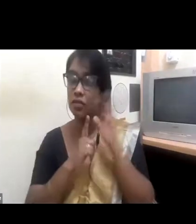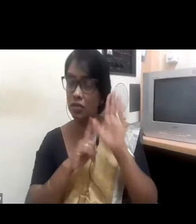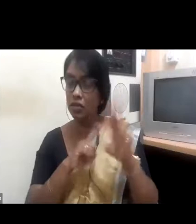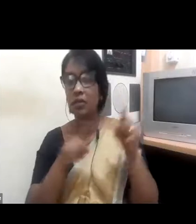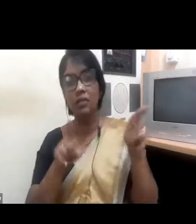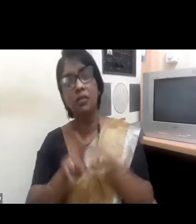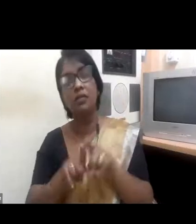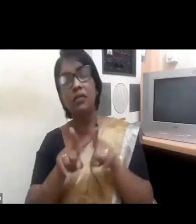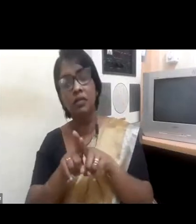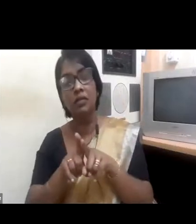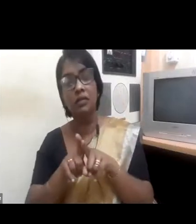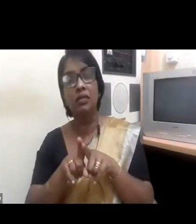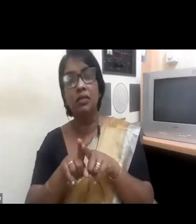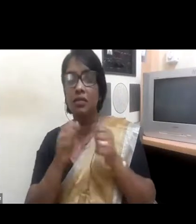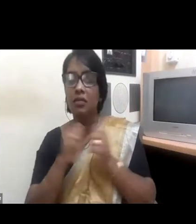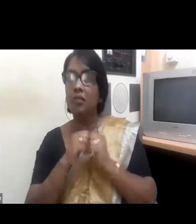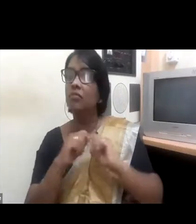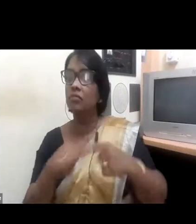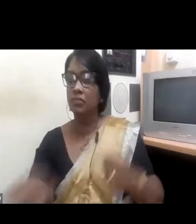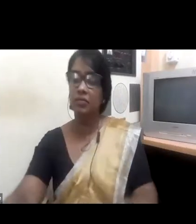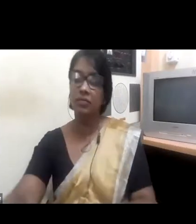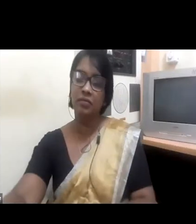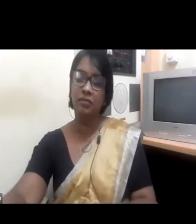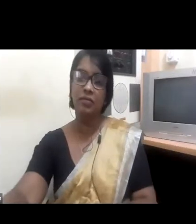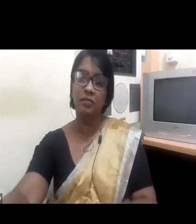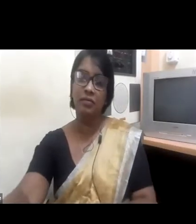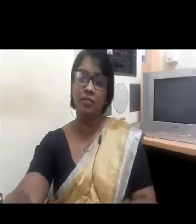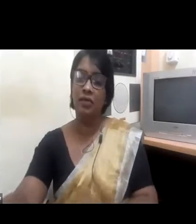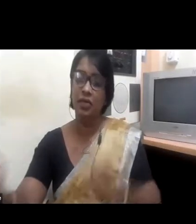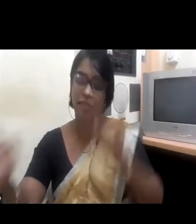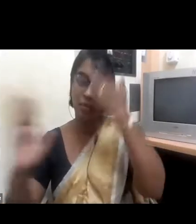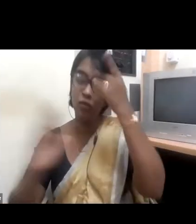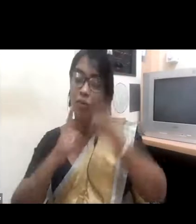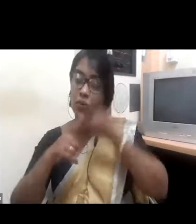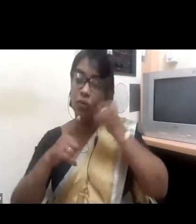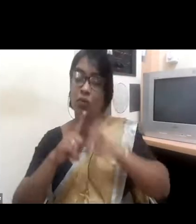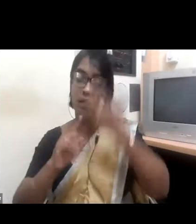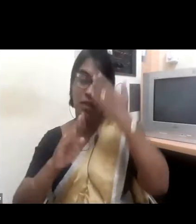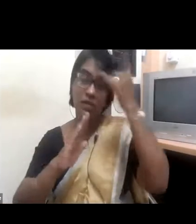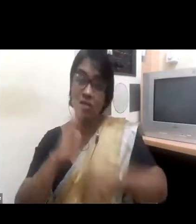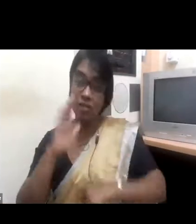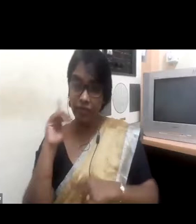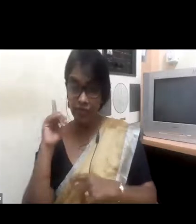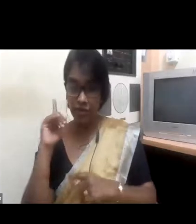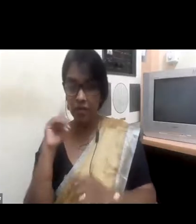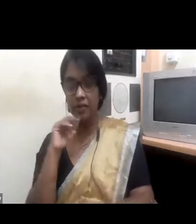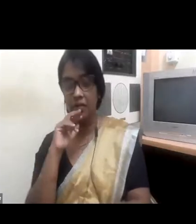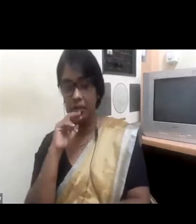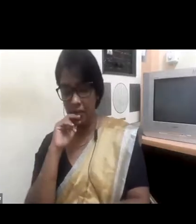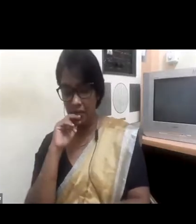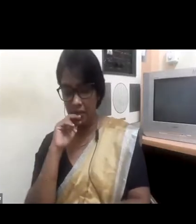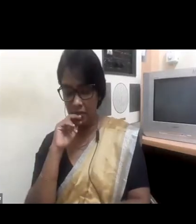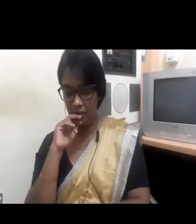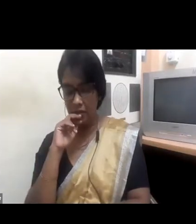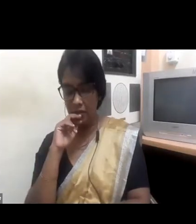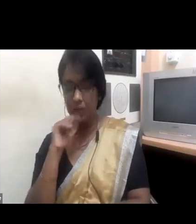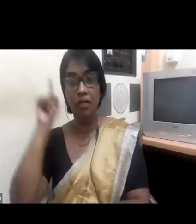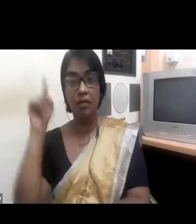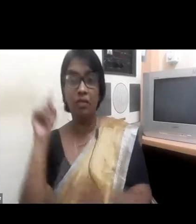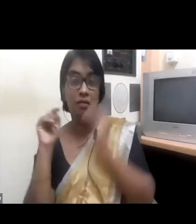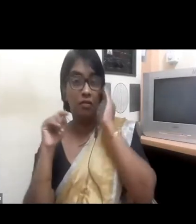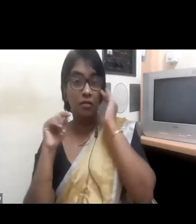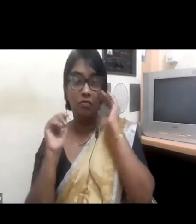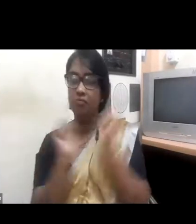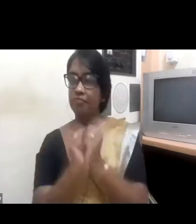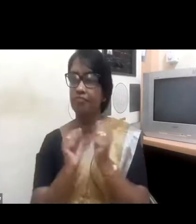Jaffna, for example. There are wonderful ladies working there. Unfortunately, the moment they get married,